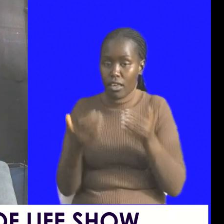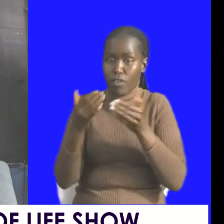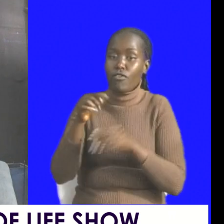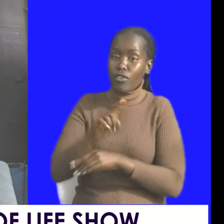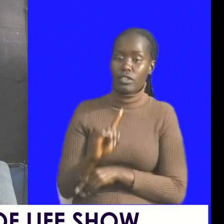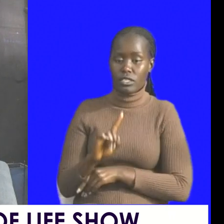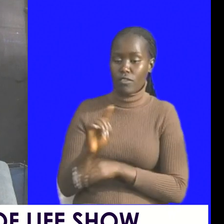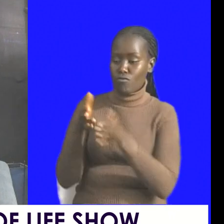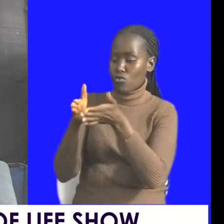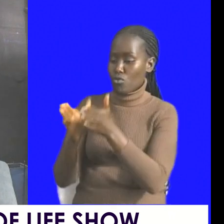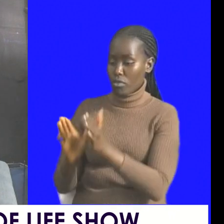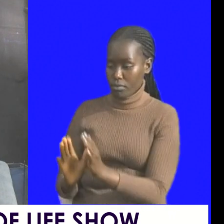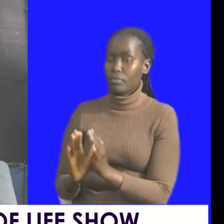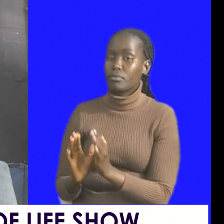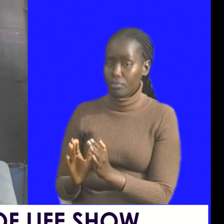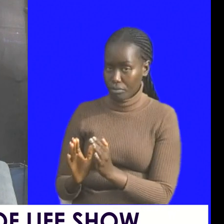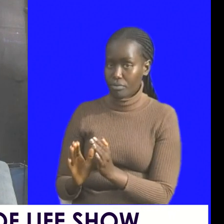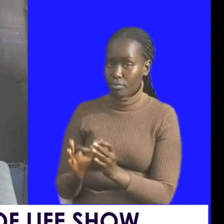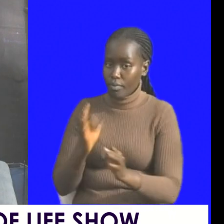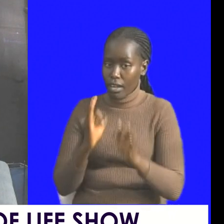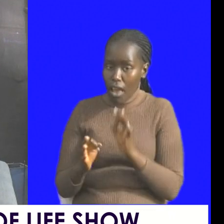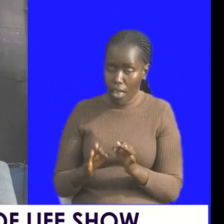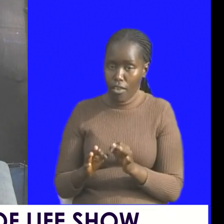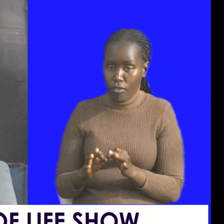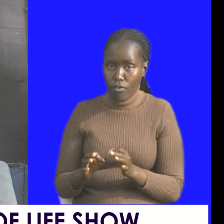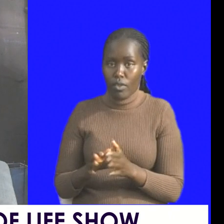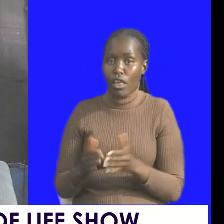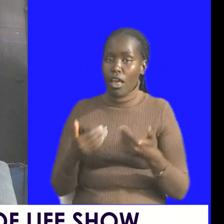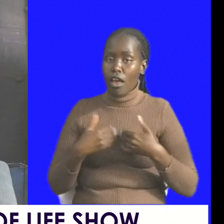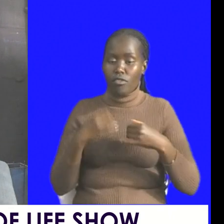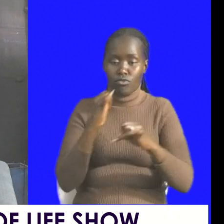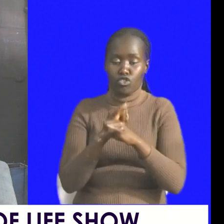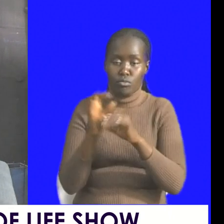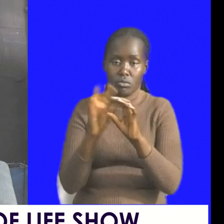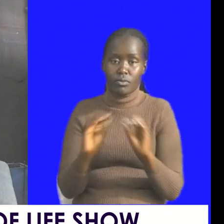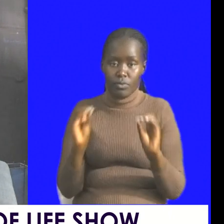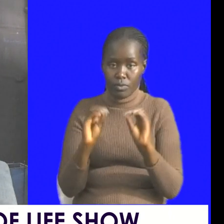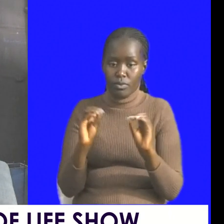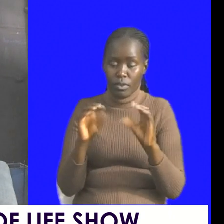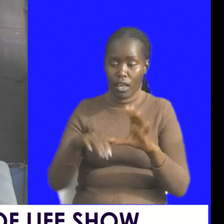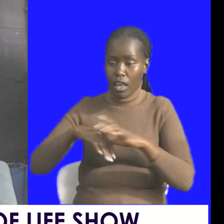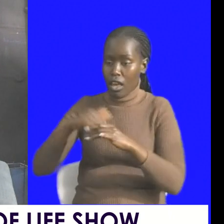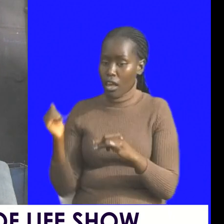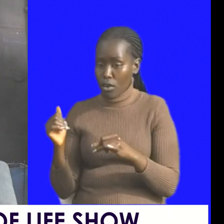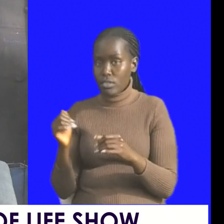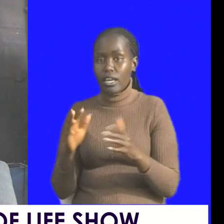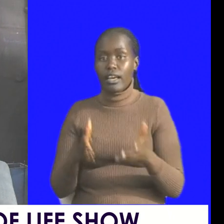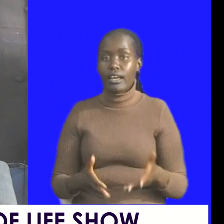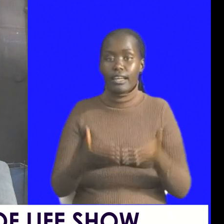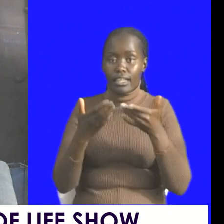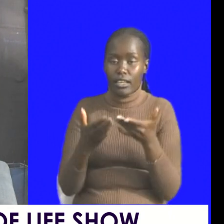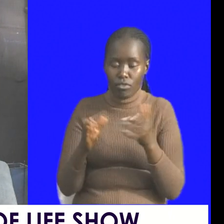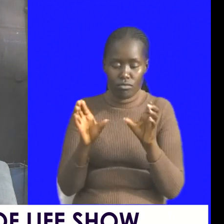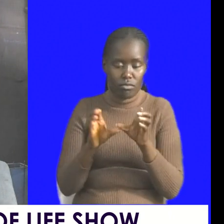somebody you know if you cannot if you do not have a job get out there and just give out to the